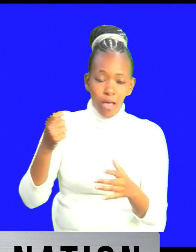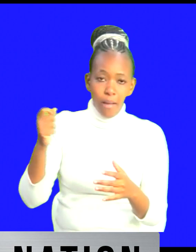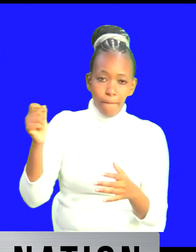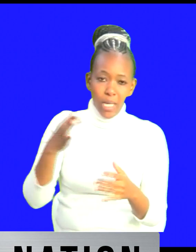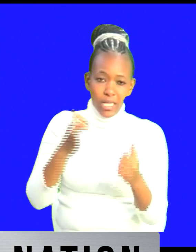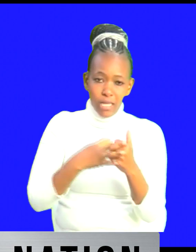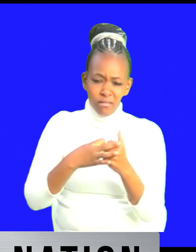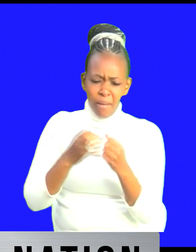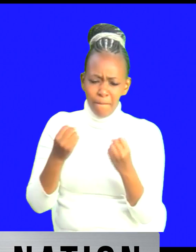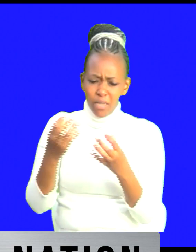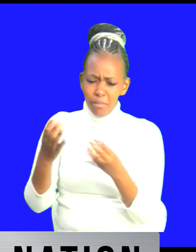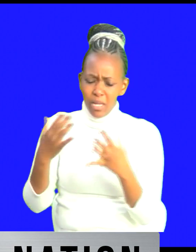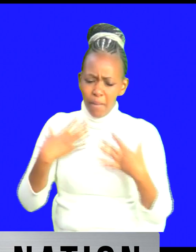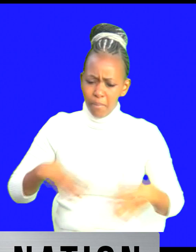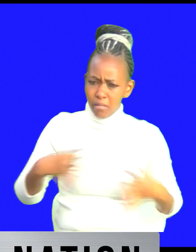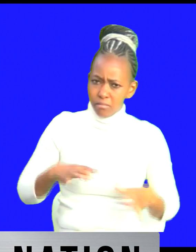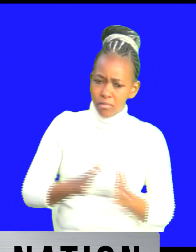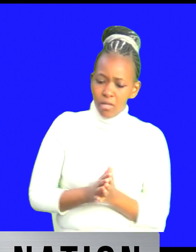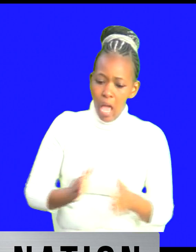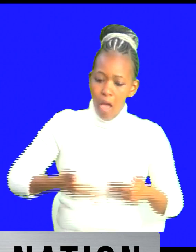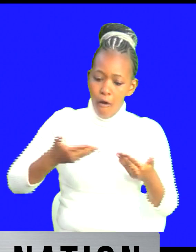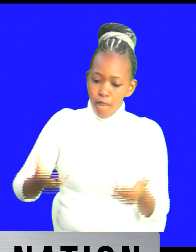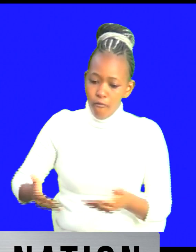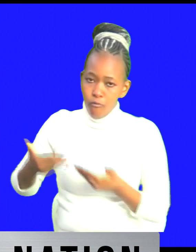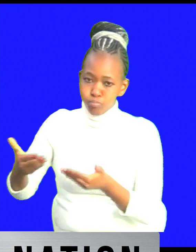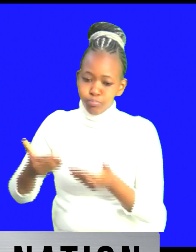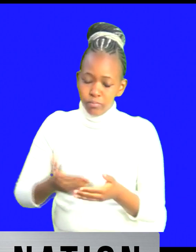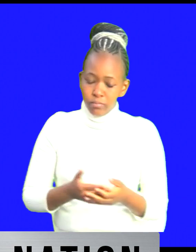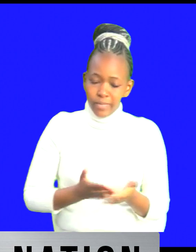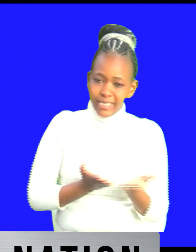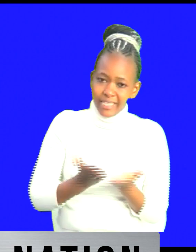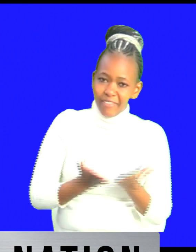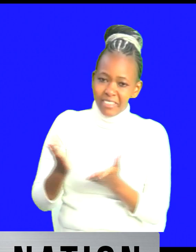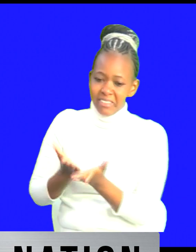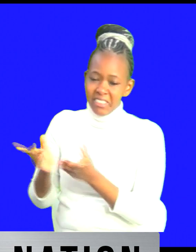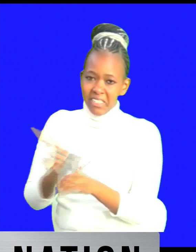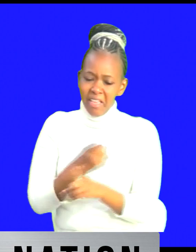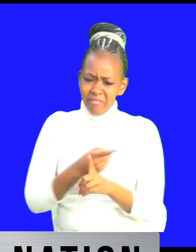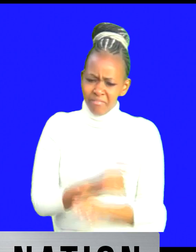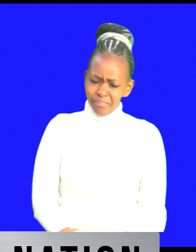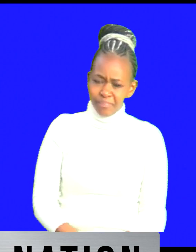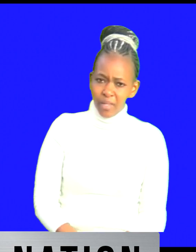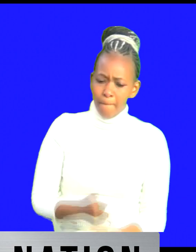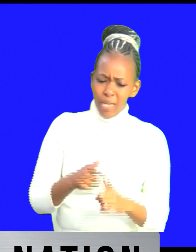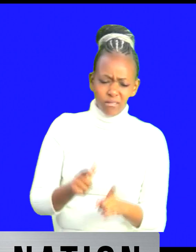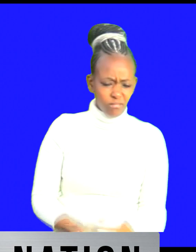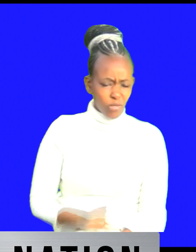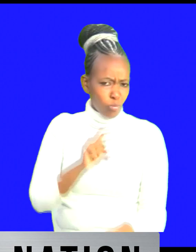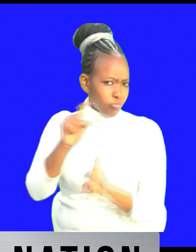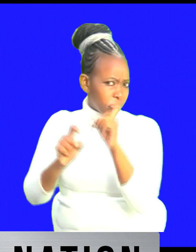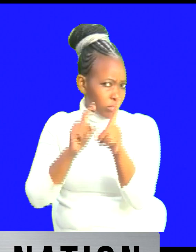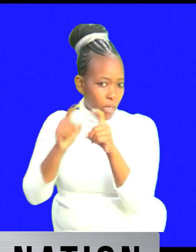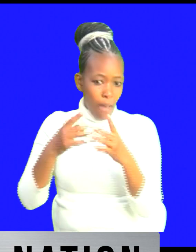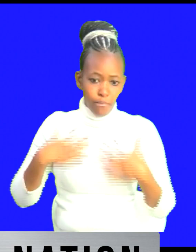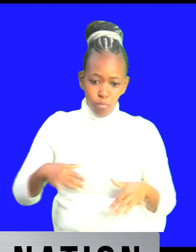so many people are offering this and offering that and the question begs it like people